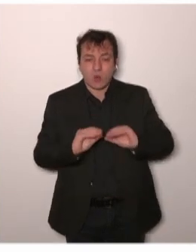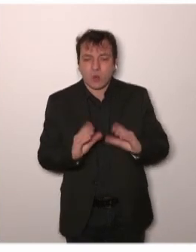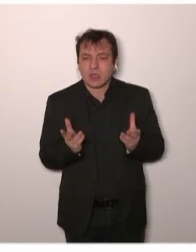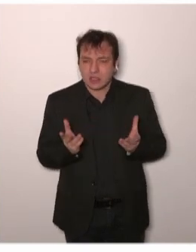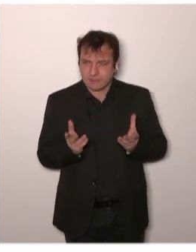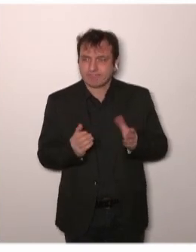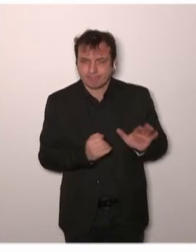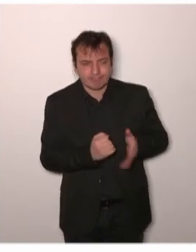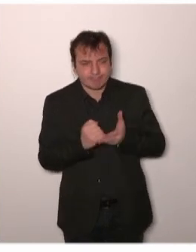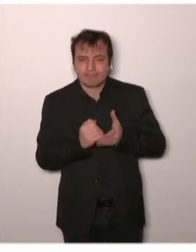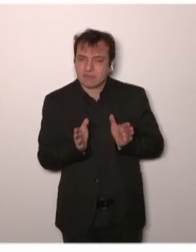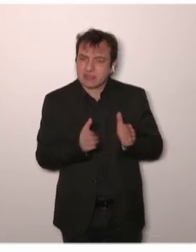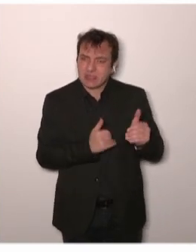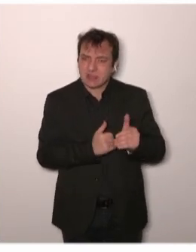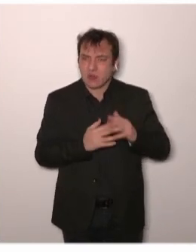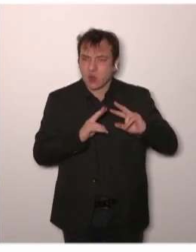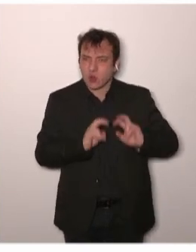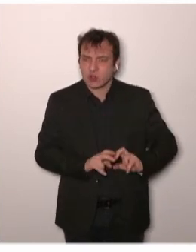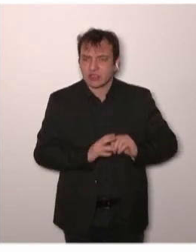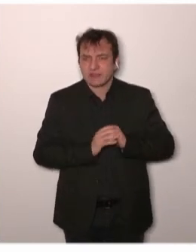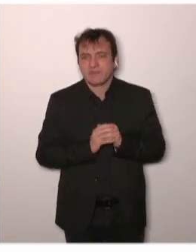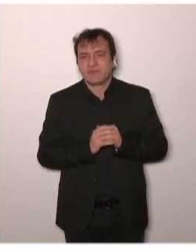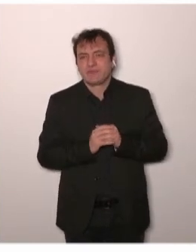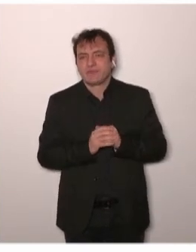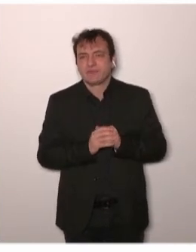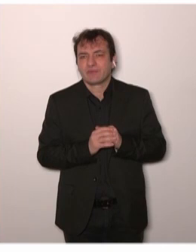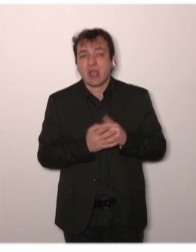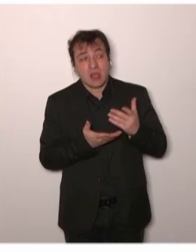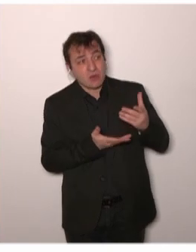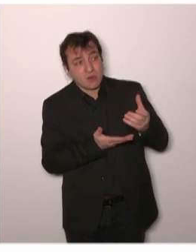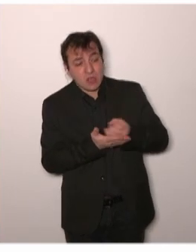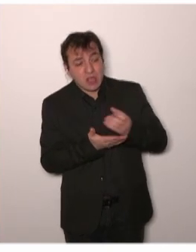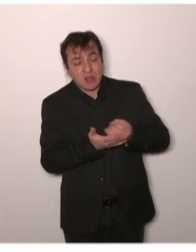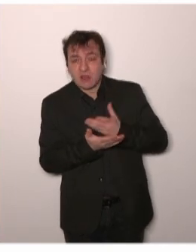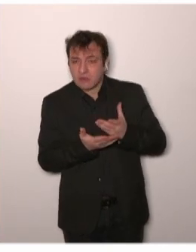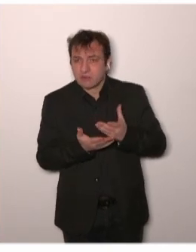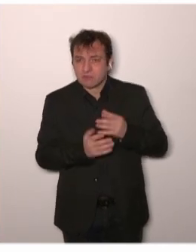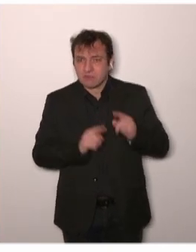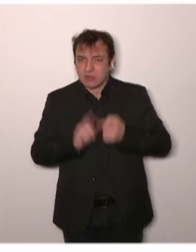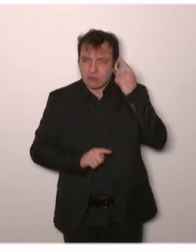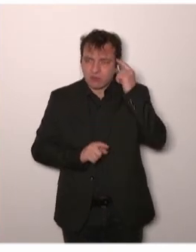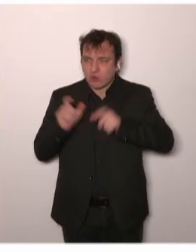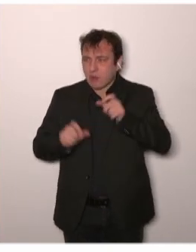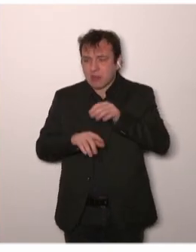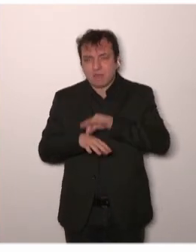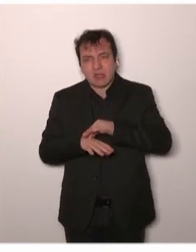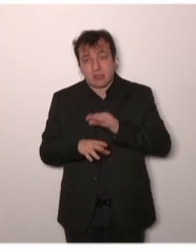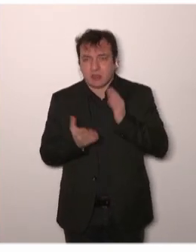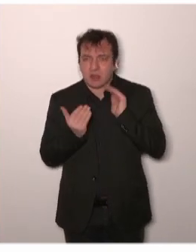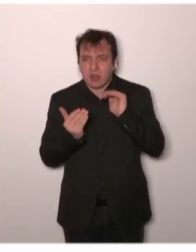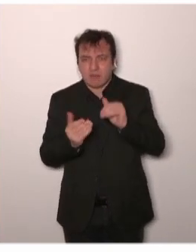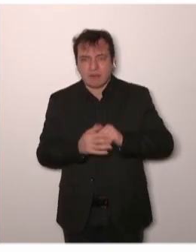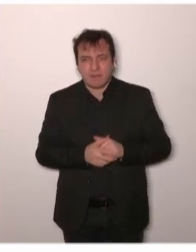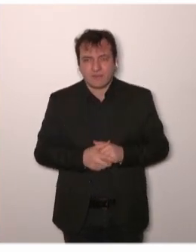that these data sets are very important, hopefully, for patients because also what we aim to do in this agenda